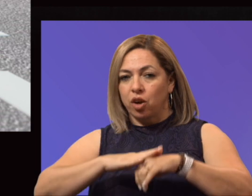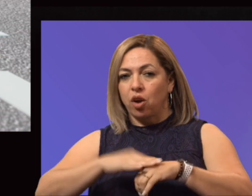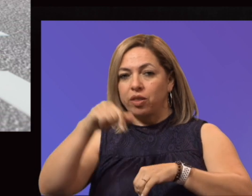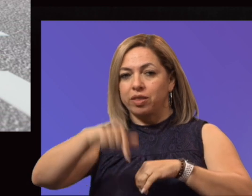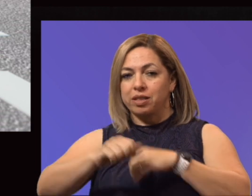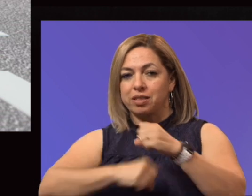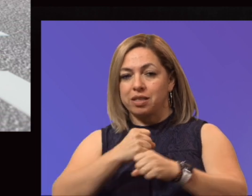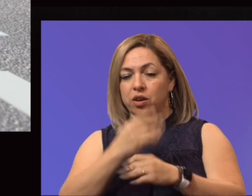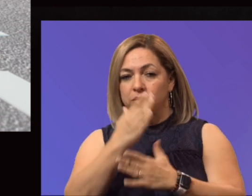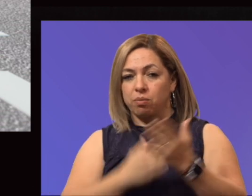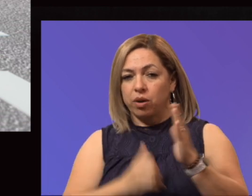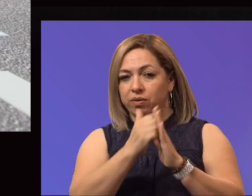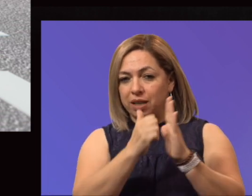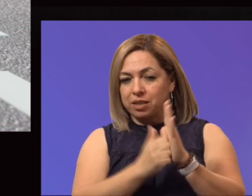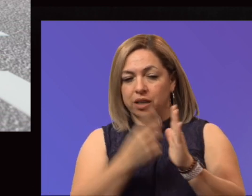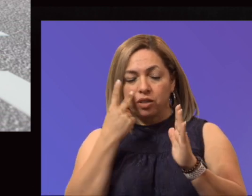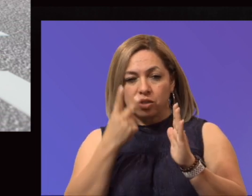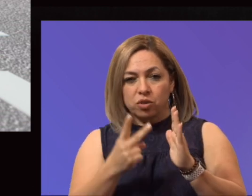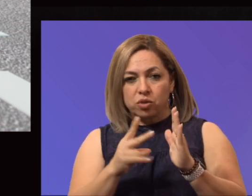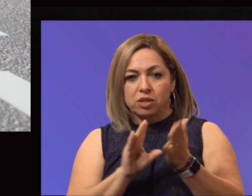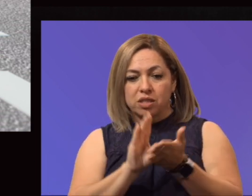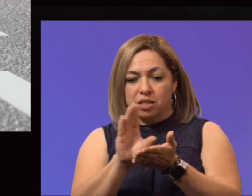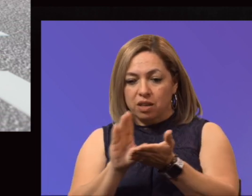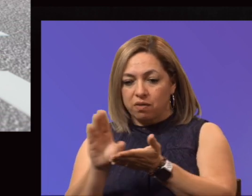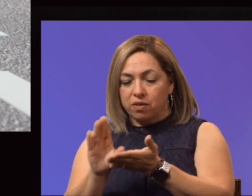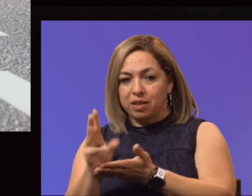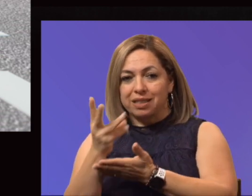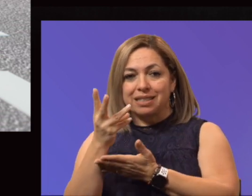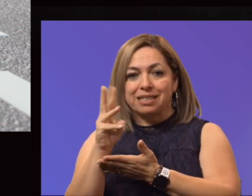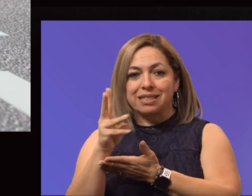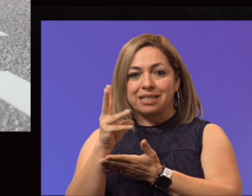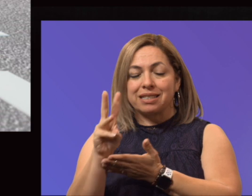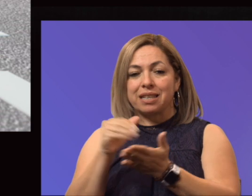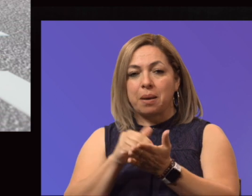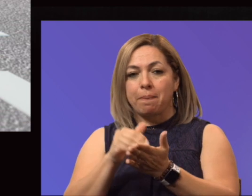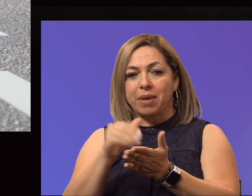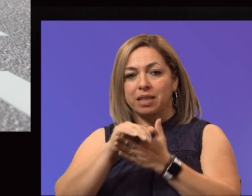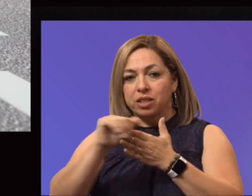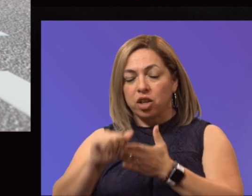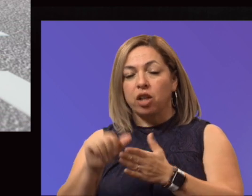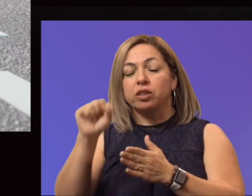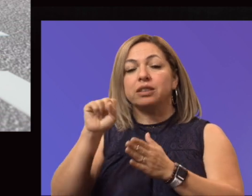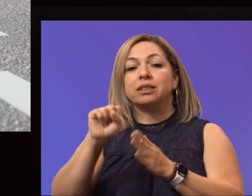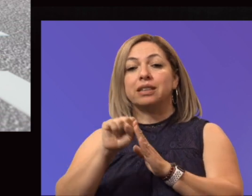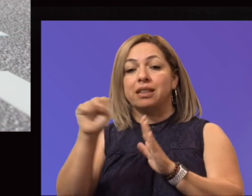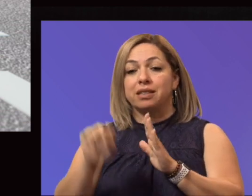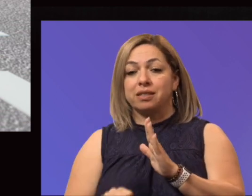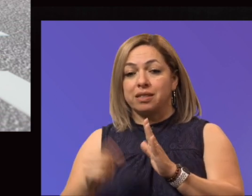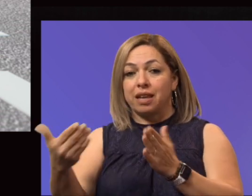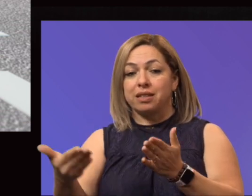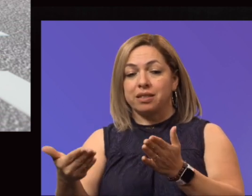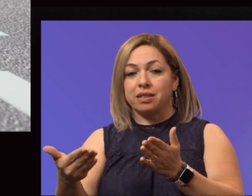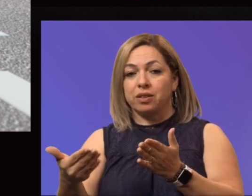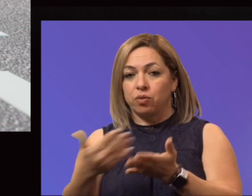look at allocation of the $16 billion that the state received from